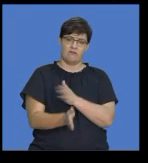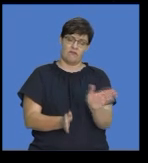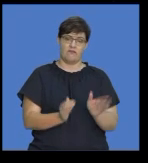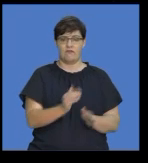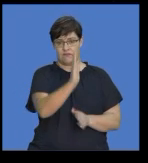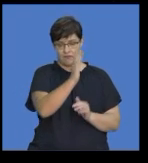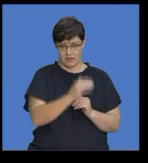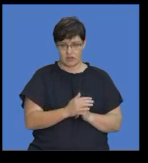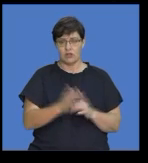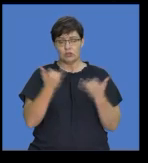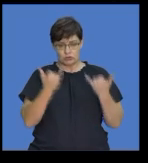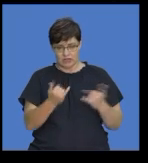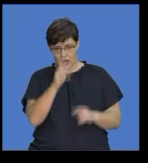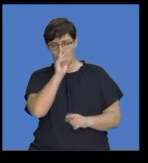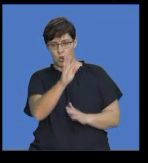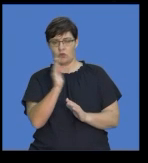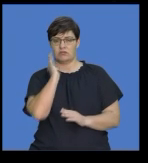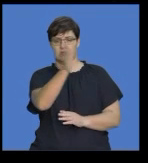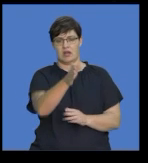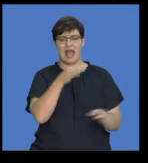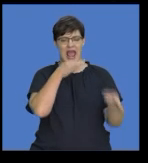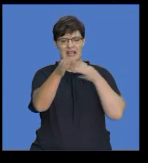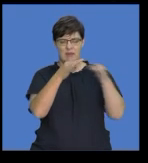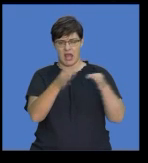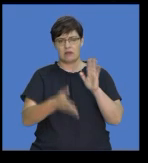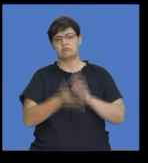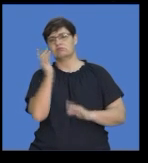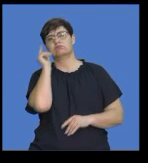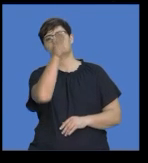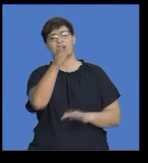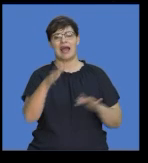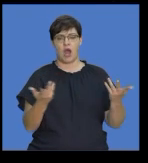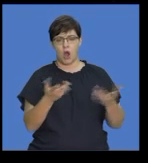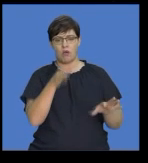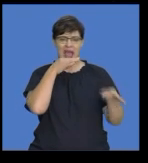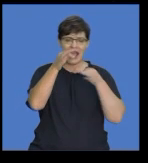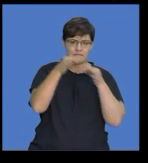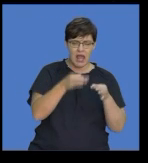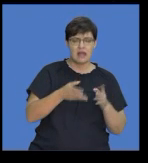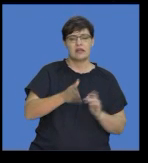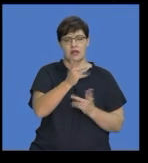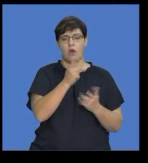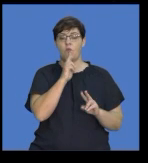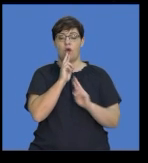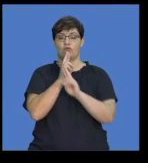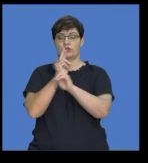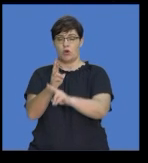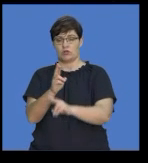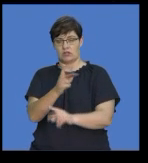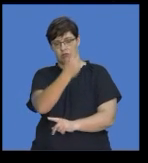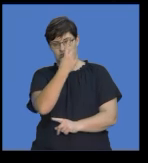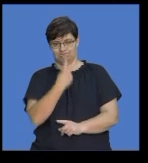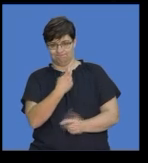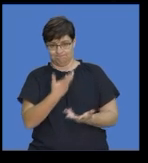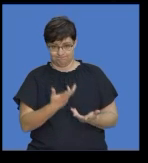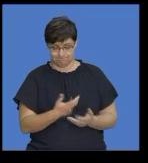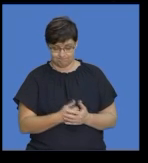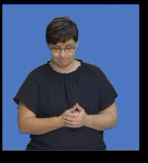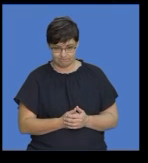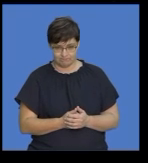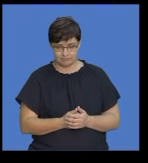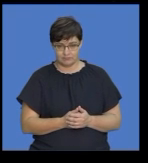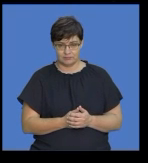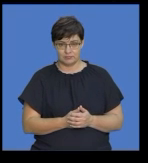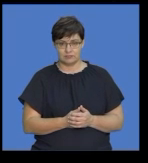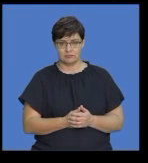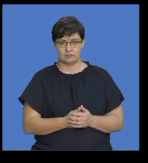directions and how we go about giving directions in a response to a shorter transactional text. So,